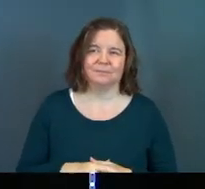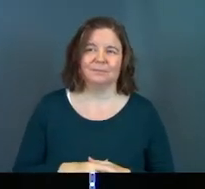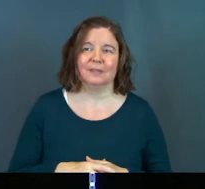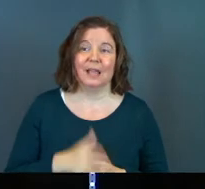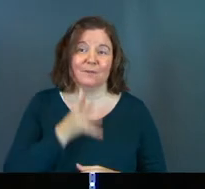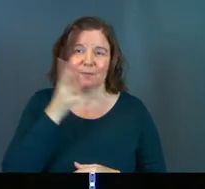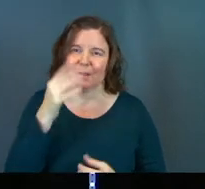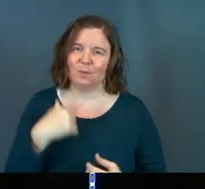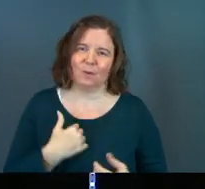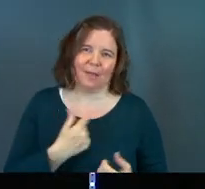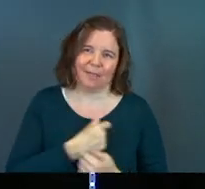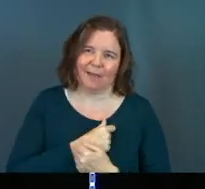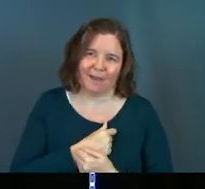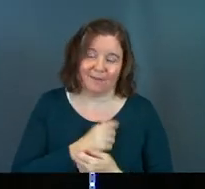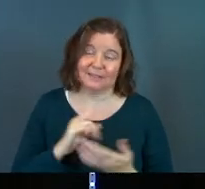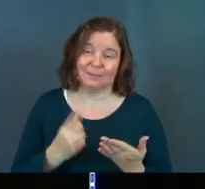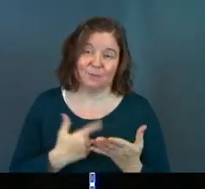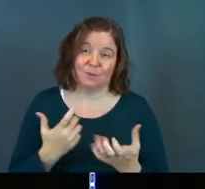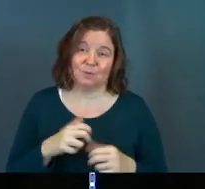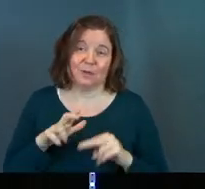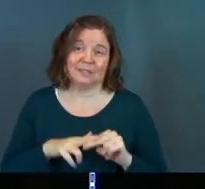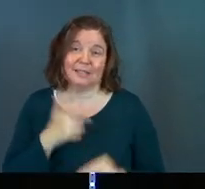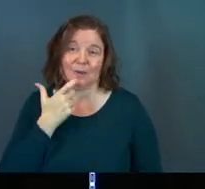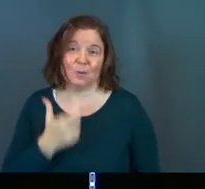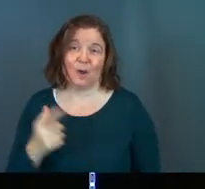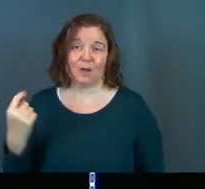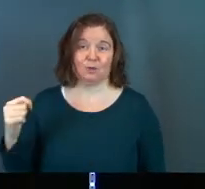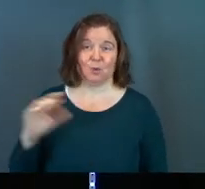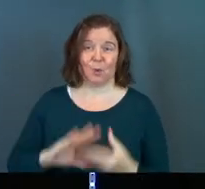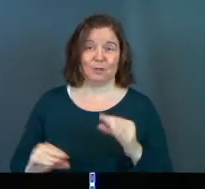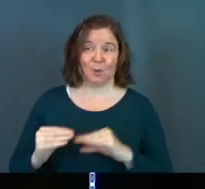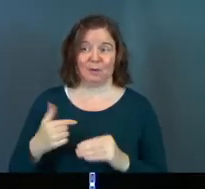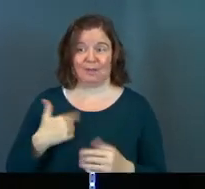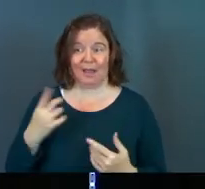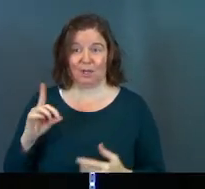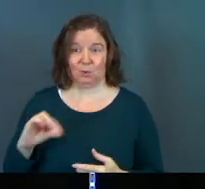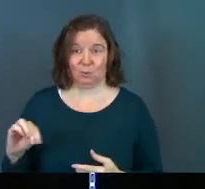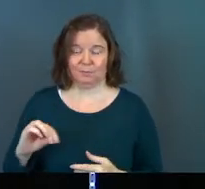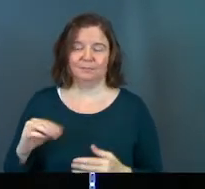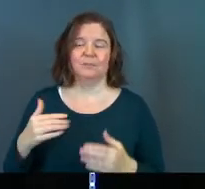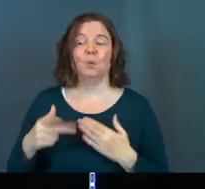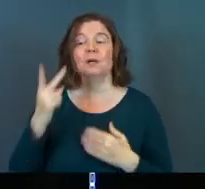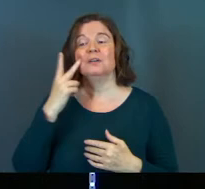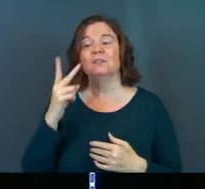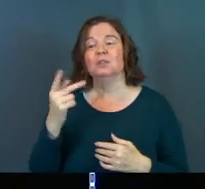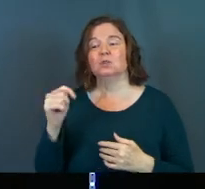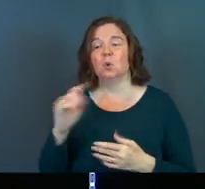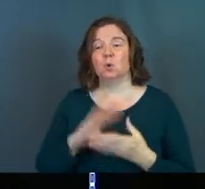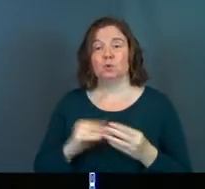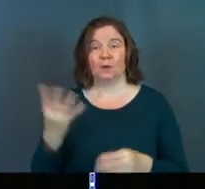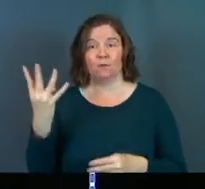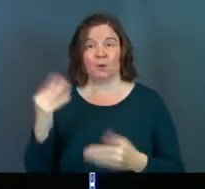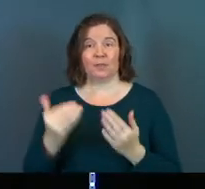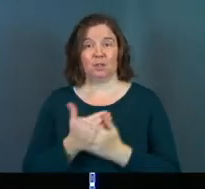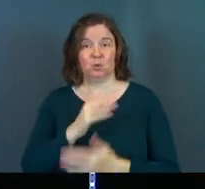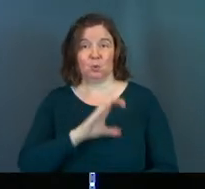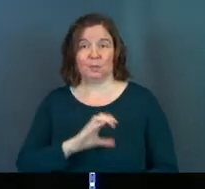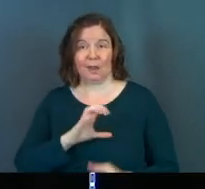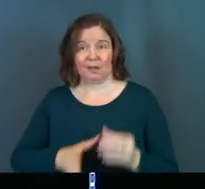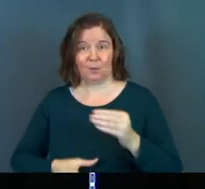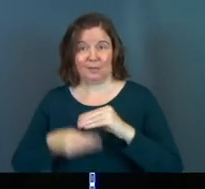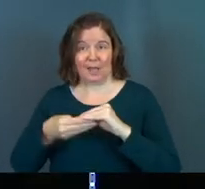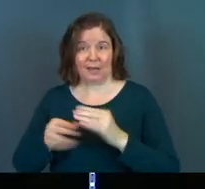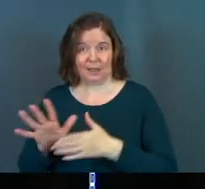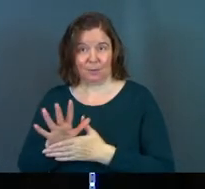on. Even parents, like we can't deny that sometimes we just want to sit and watch Toy Story. I do. It's great. Well, if you've seen Toy Story 4, there's this new character added in the